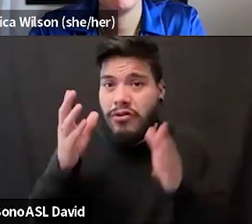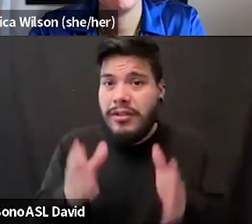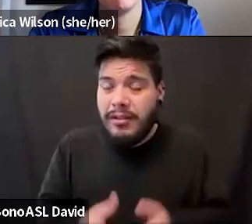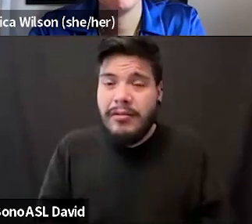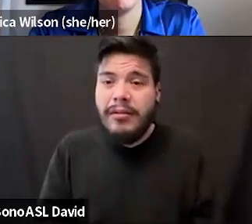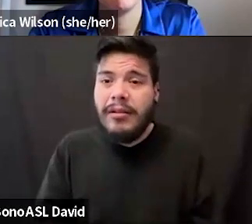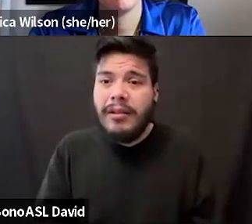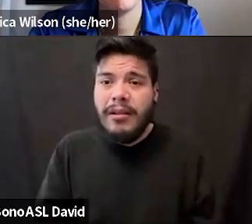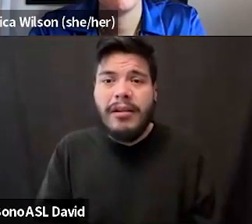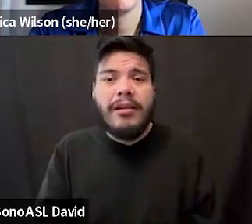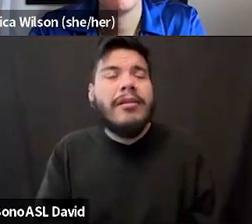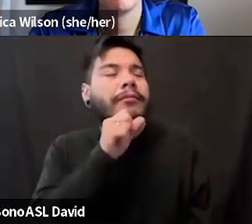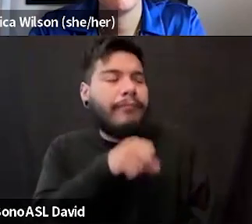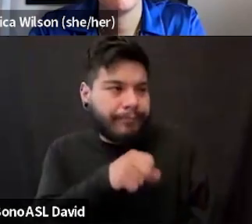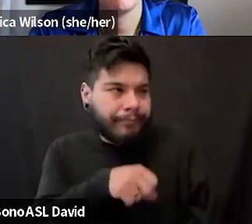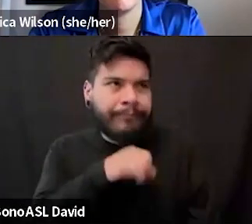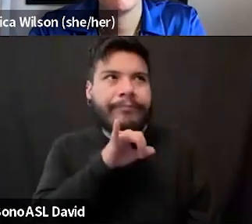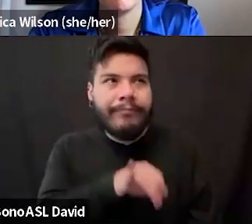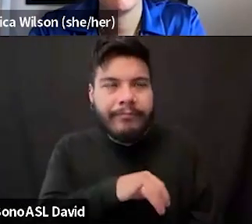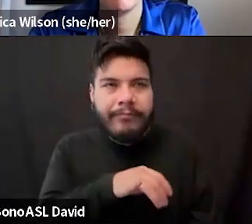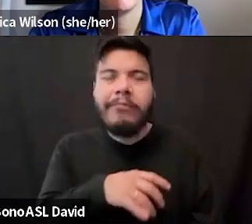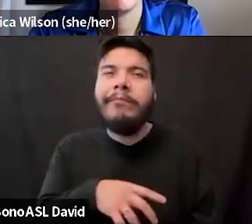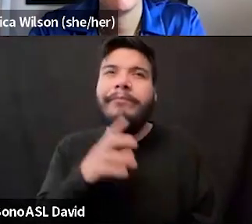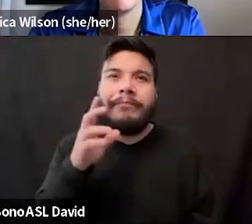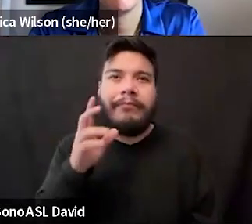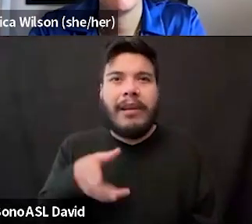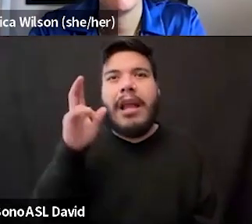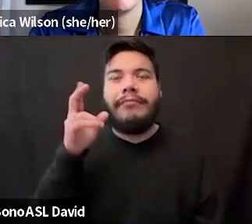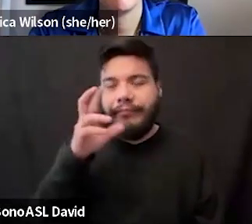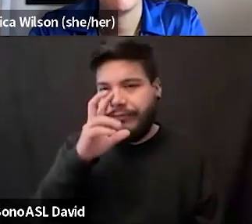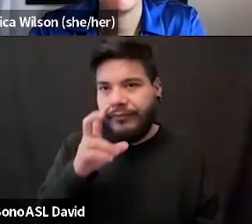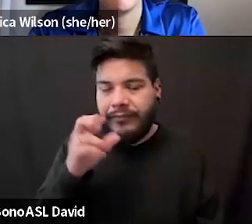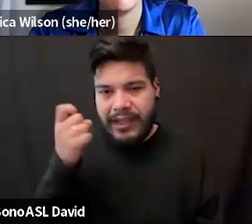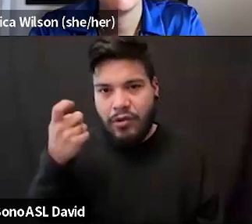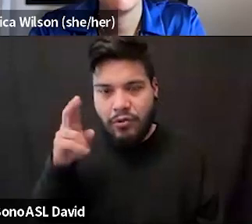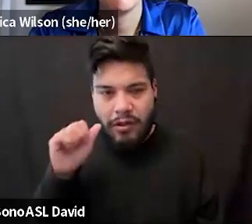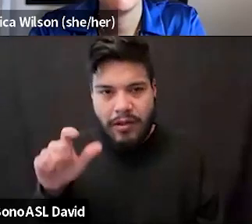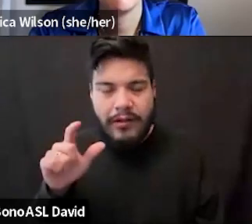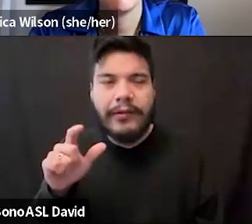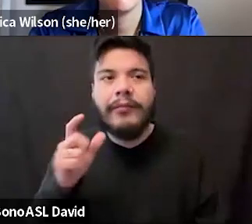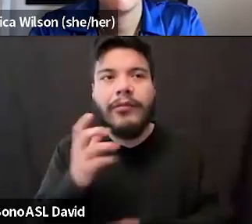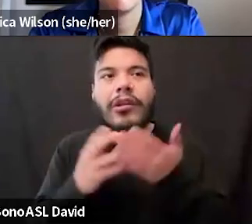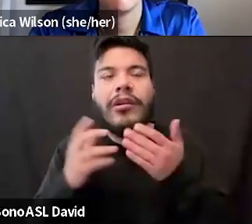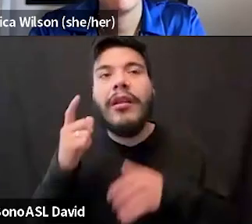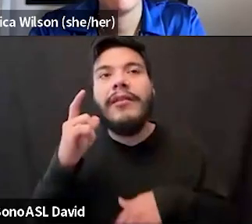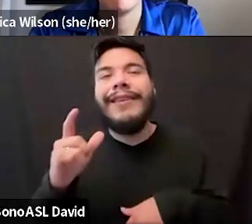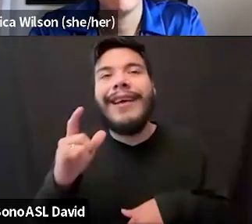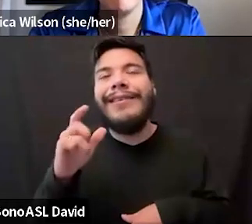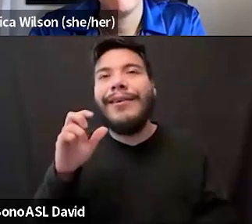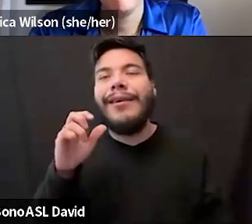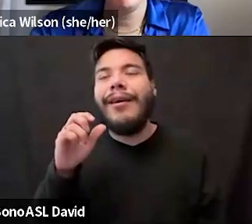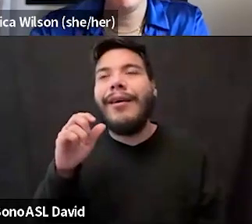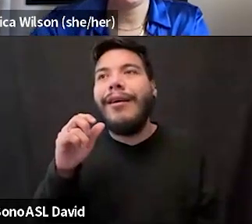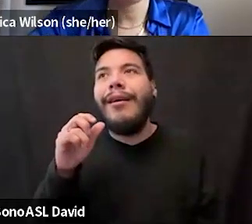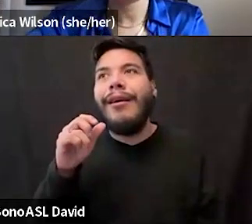Yeah, that hypersexualization piece is something that Angel brought up in the chat that, you know, the adultification of